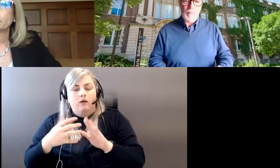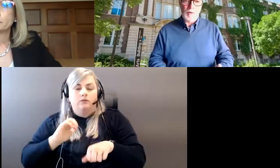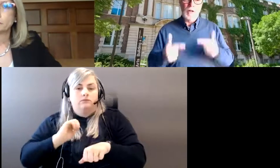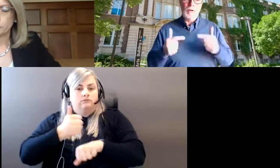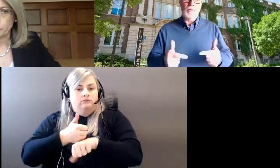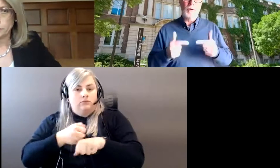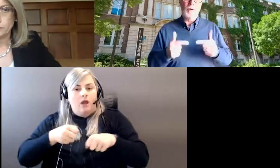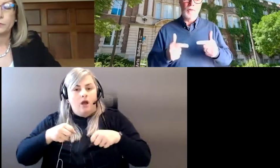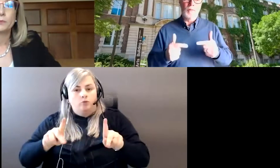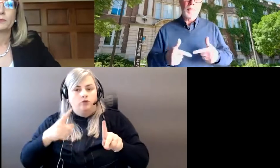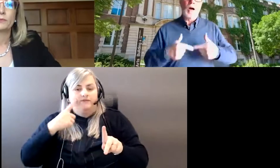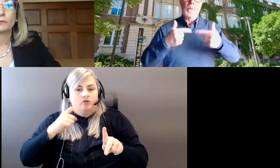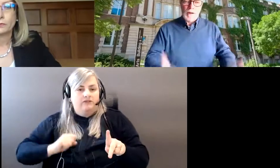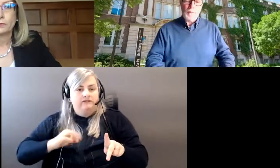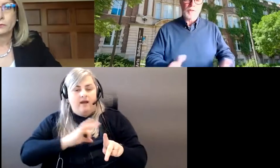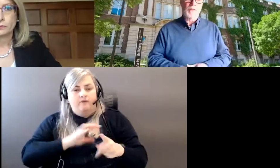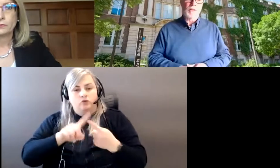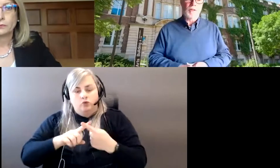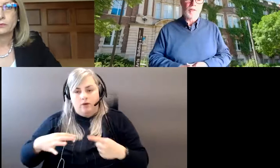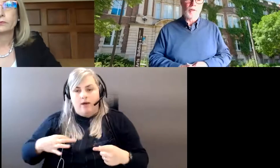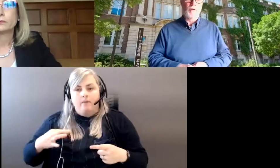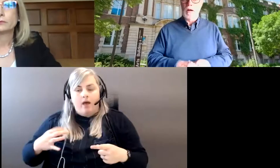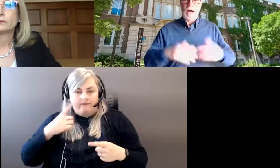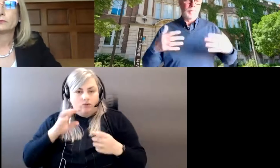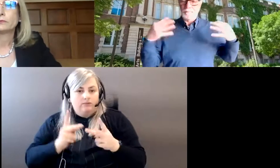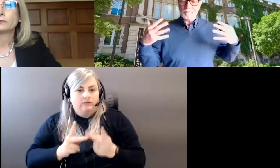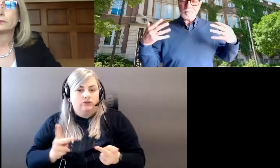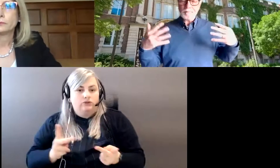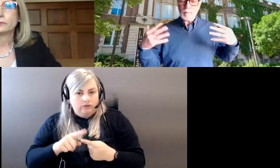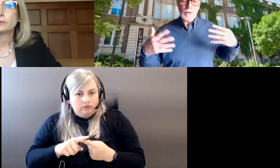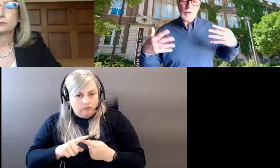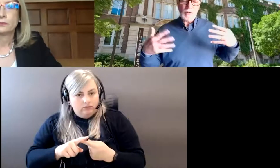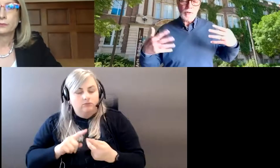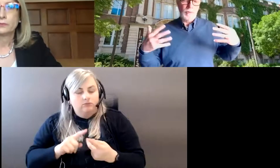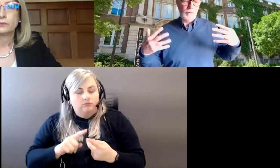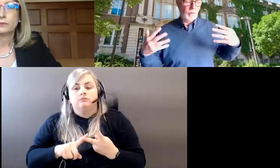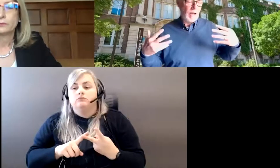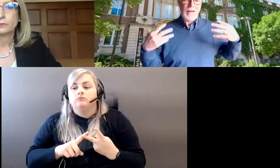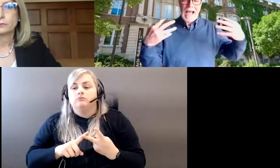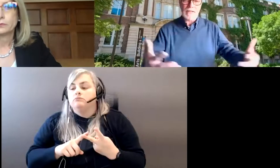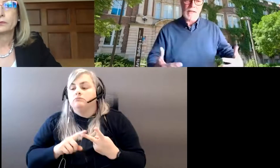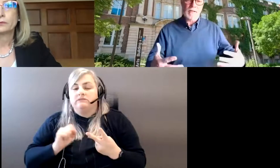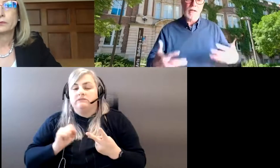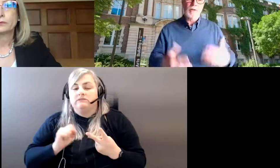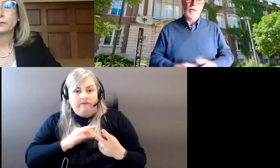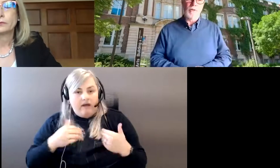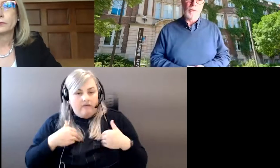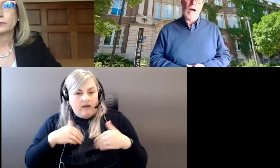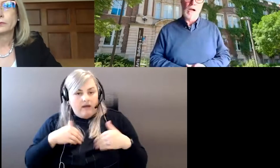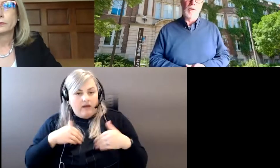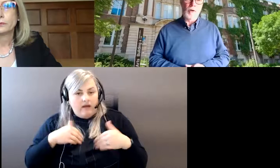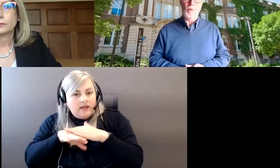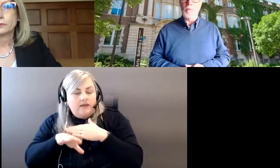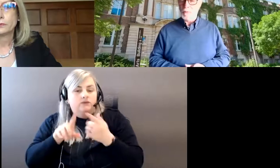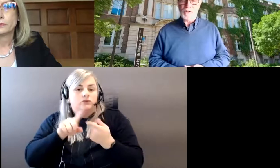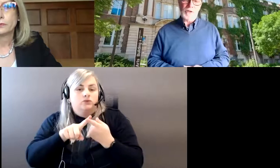members to apply for positions, to, um, to, to, to have access to, uh,